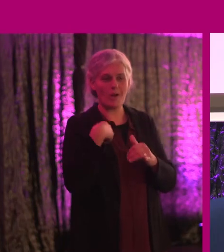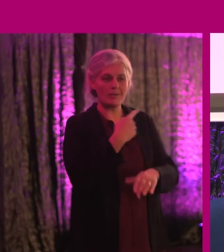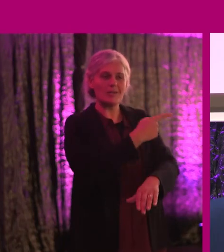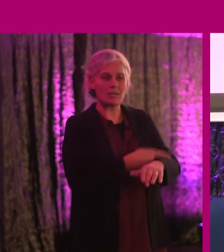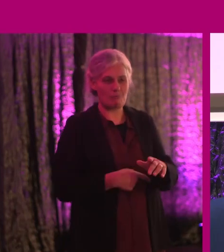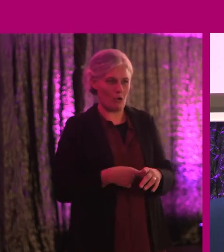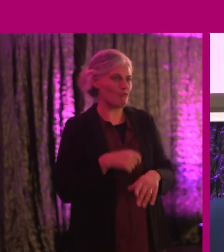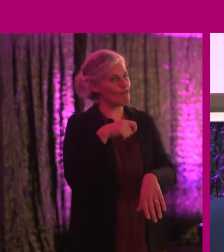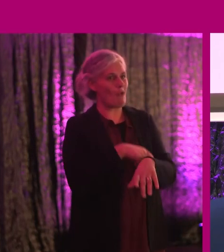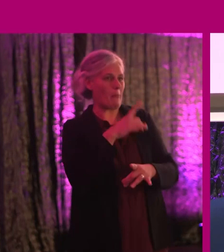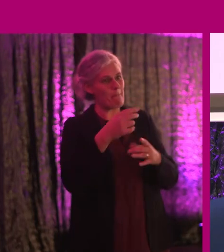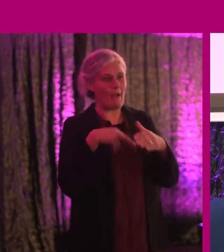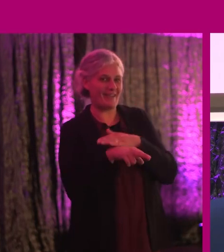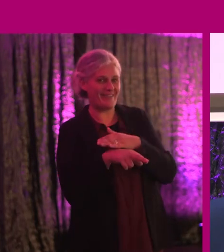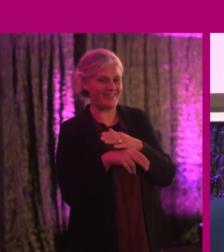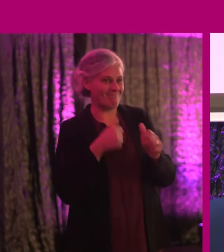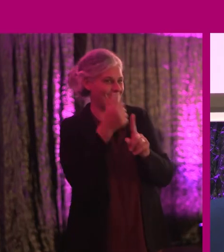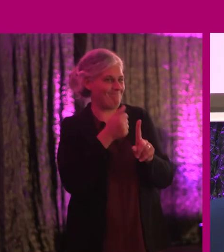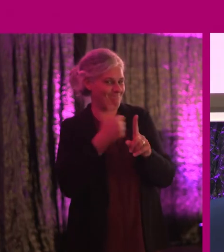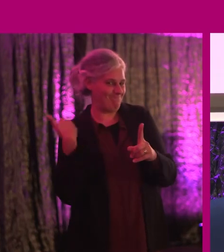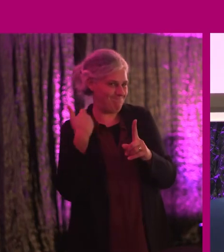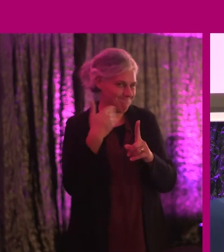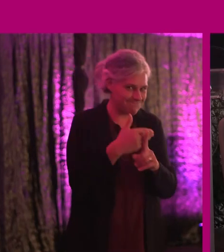troublemaker activist ever since.